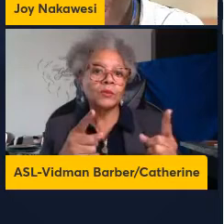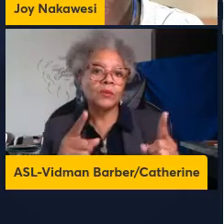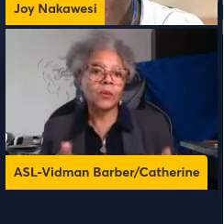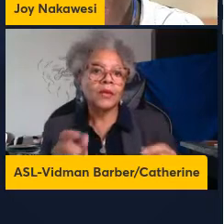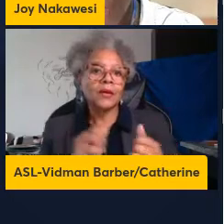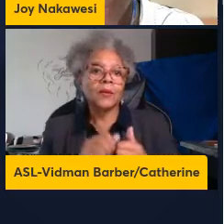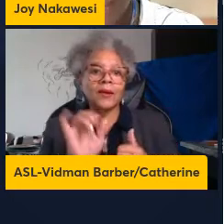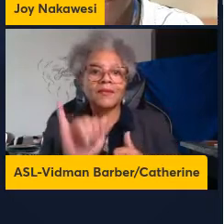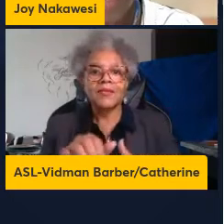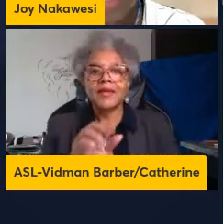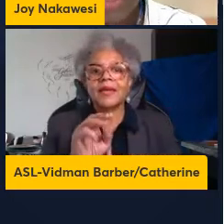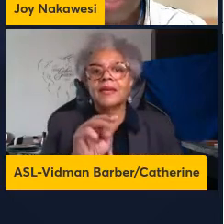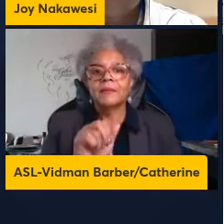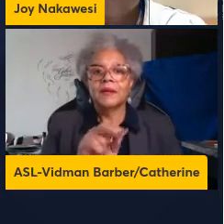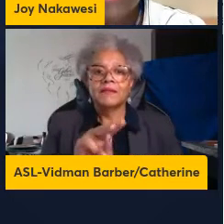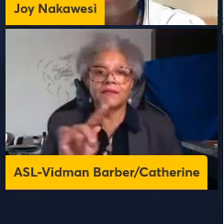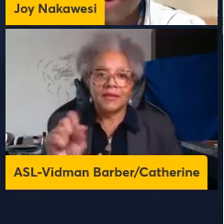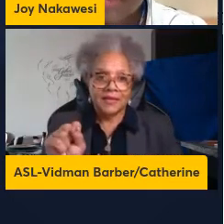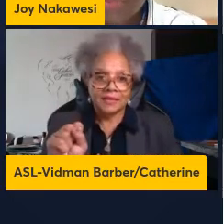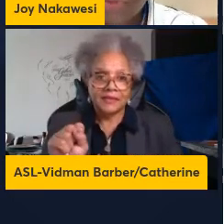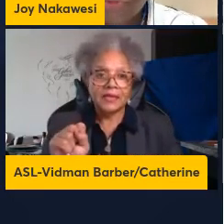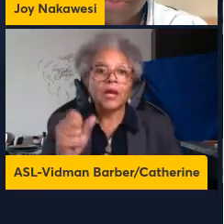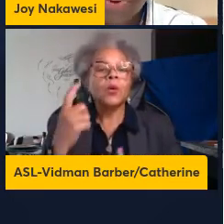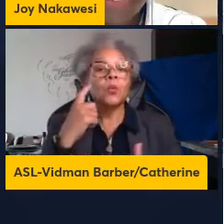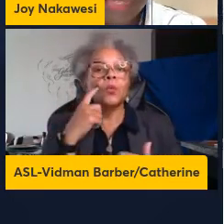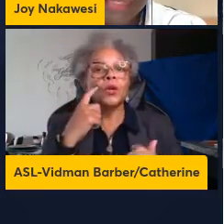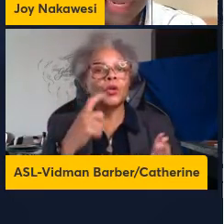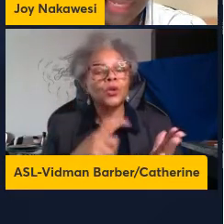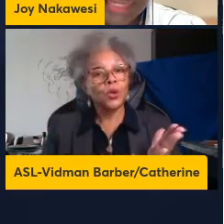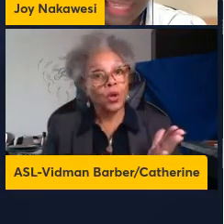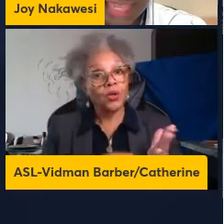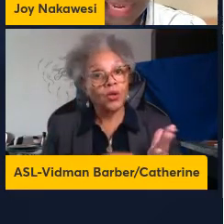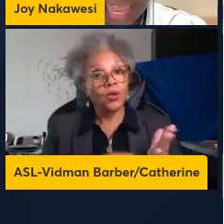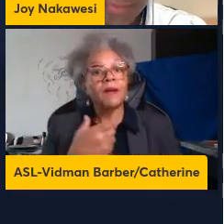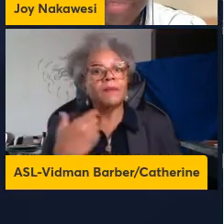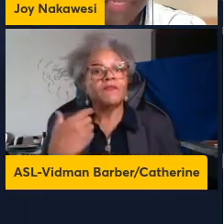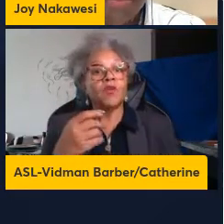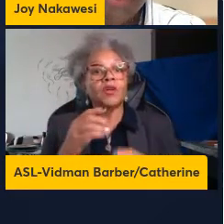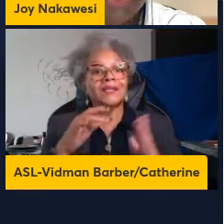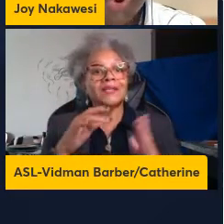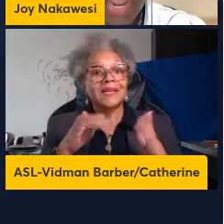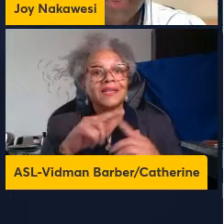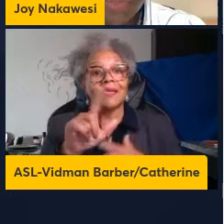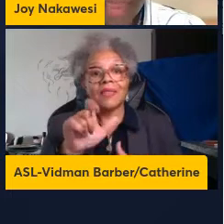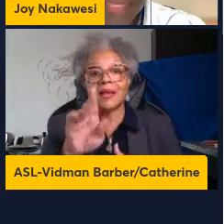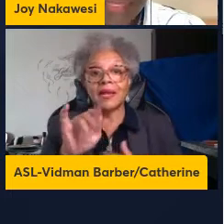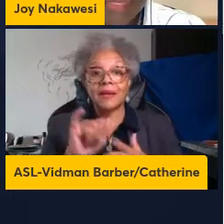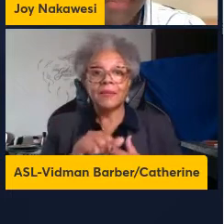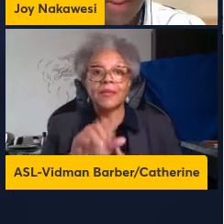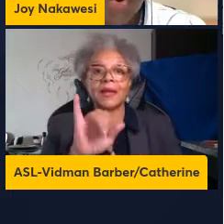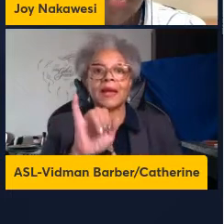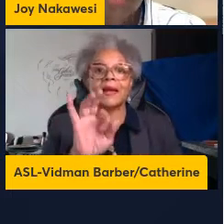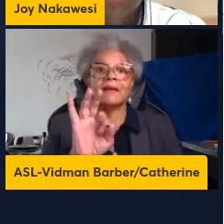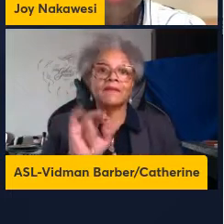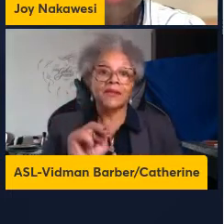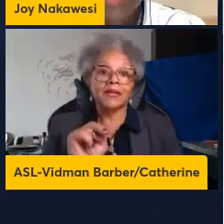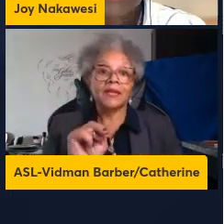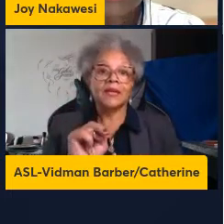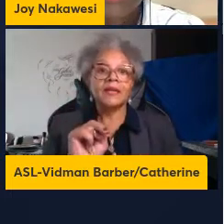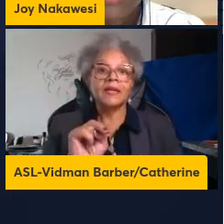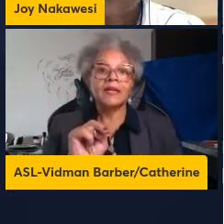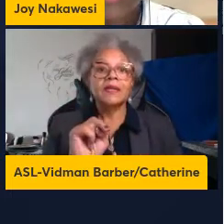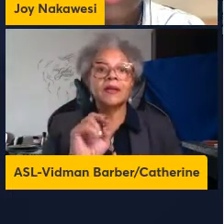Mavs knockout mice we know from previous studies in the lab that Mavs knockout mice or